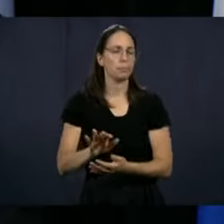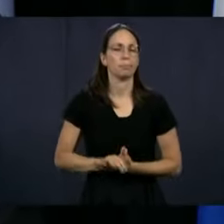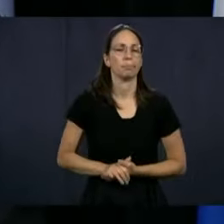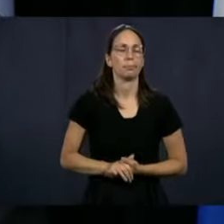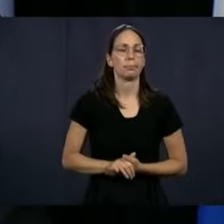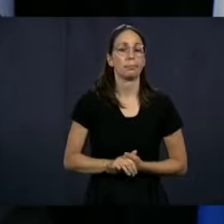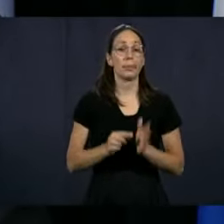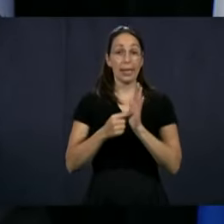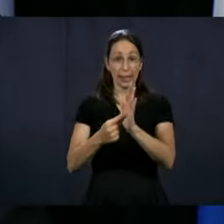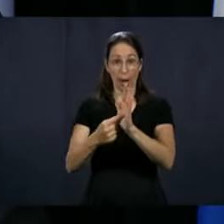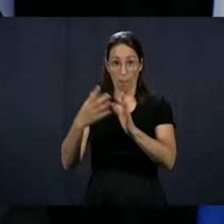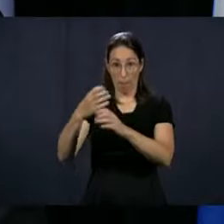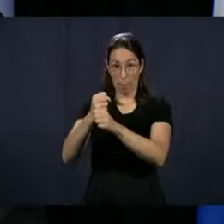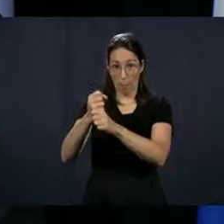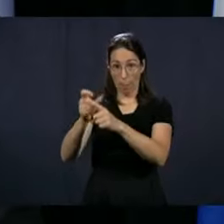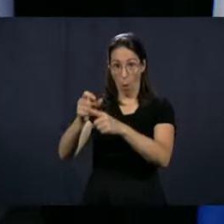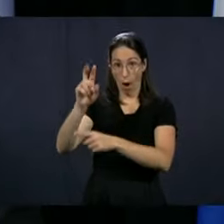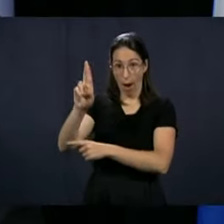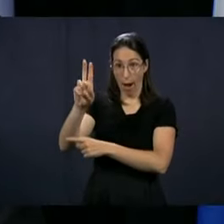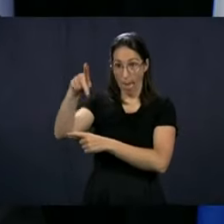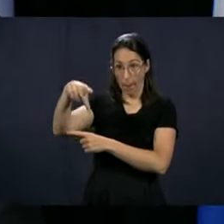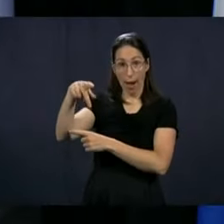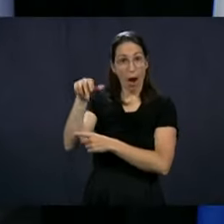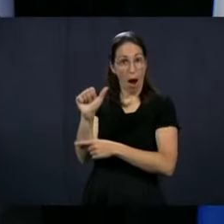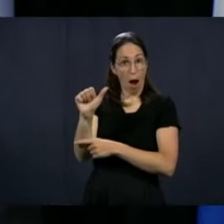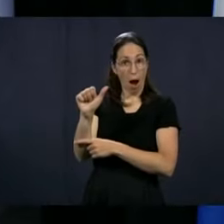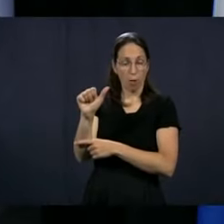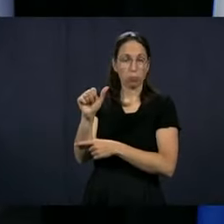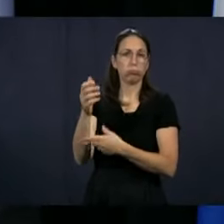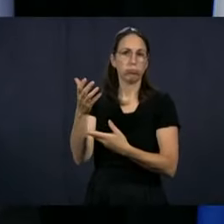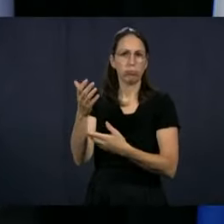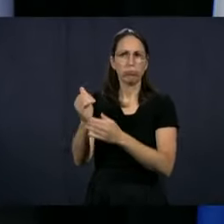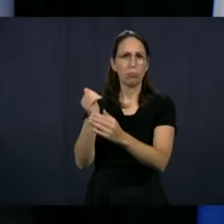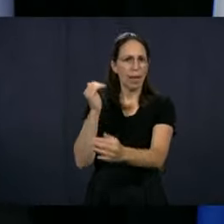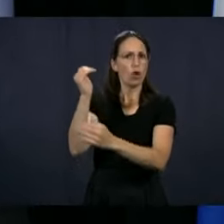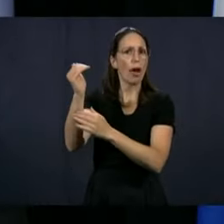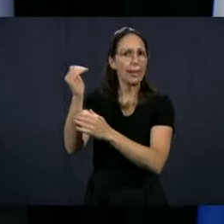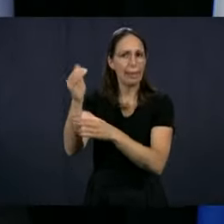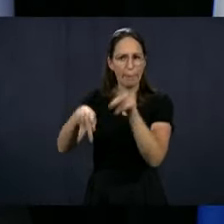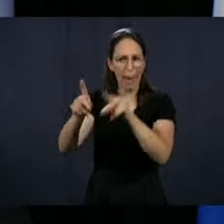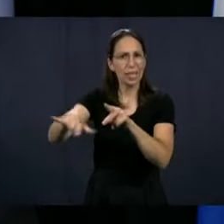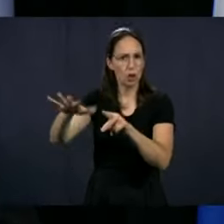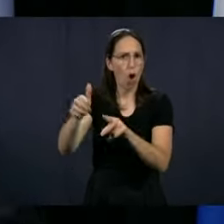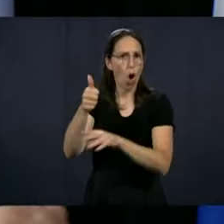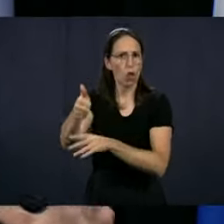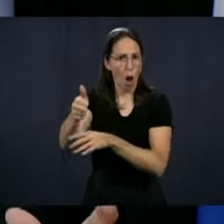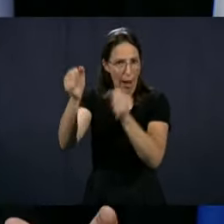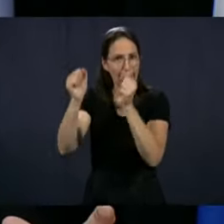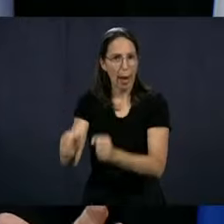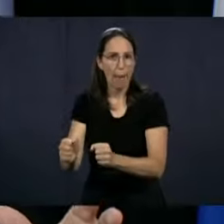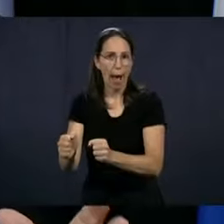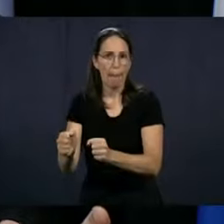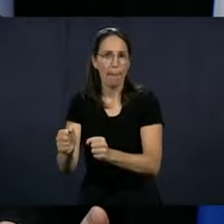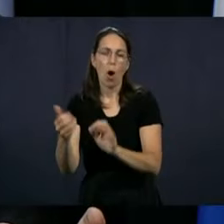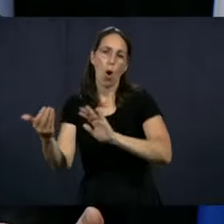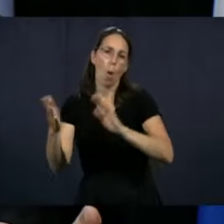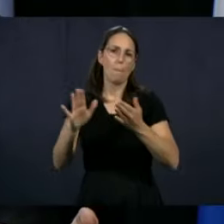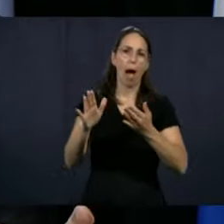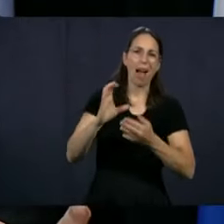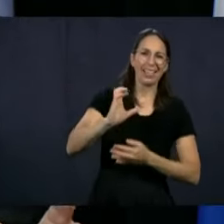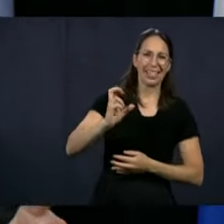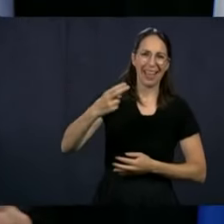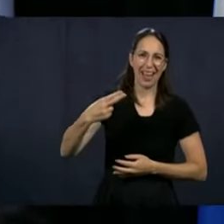to specify. For example, in RPAs, most people are a lot more independent